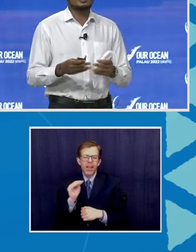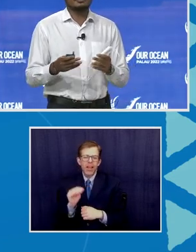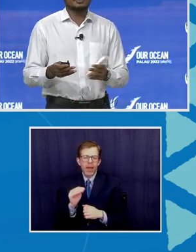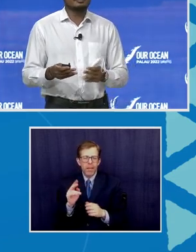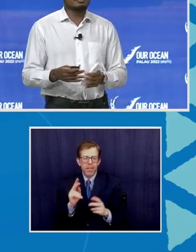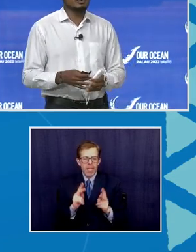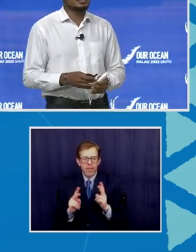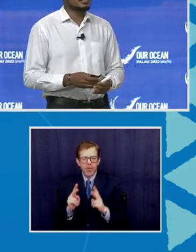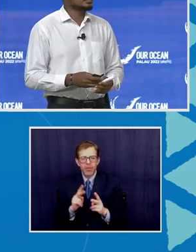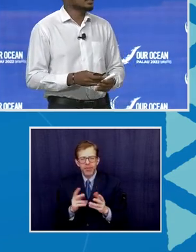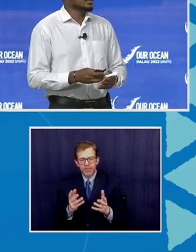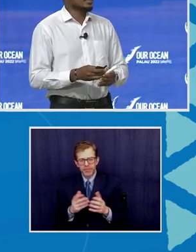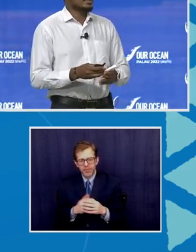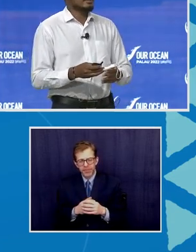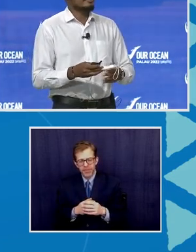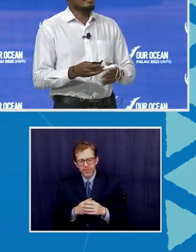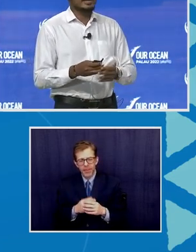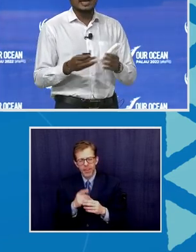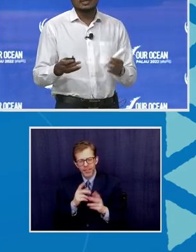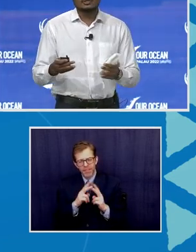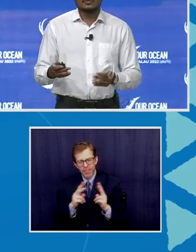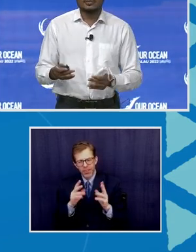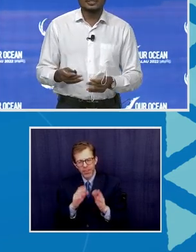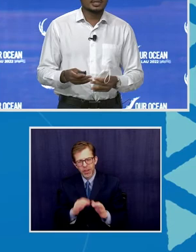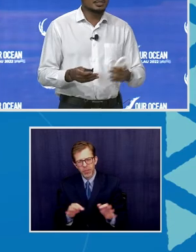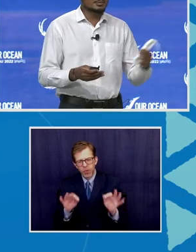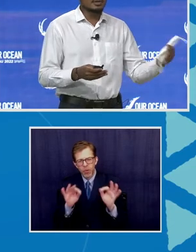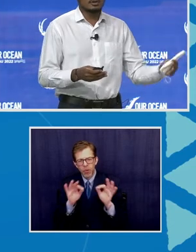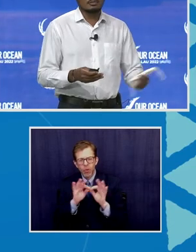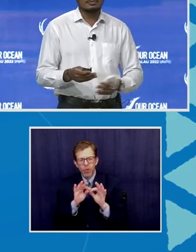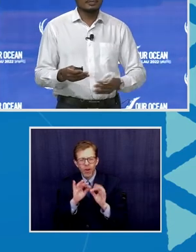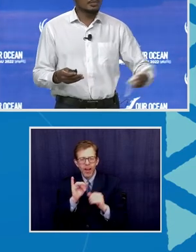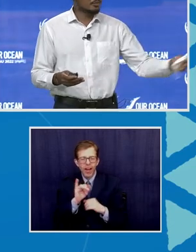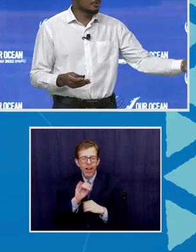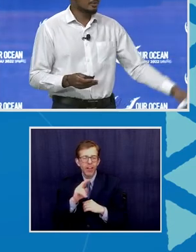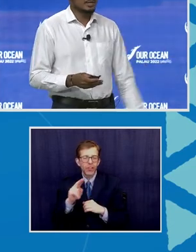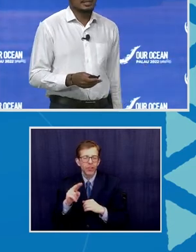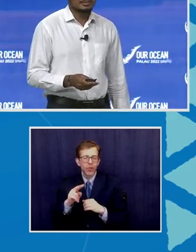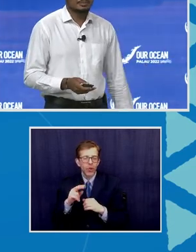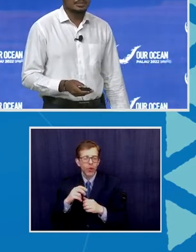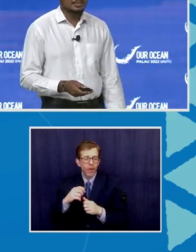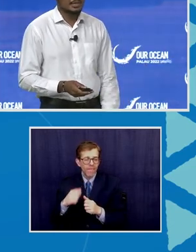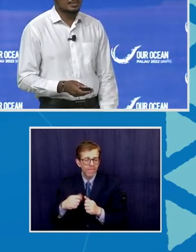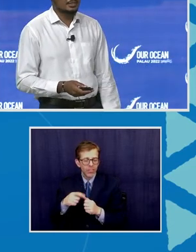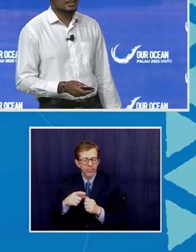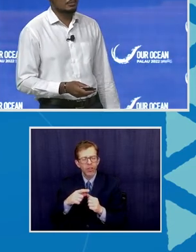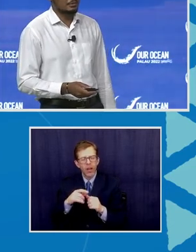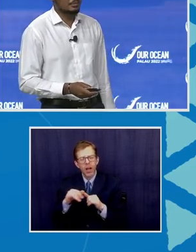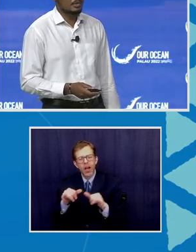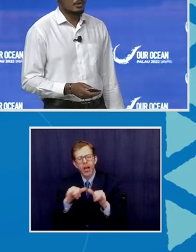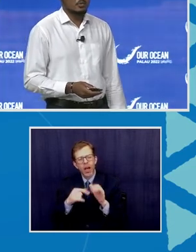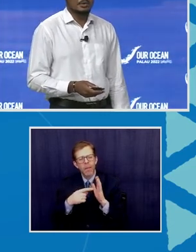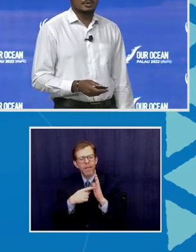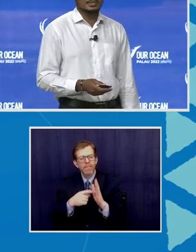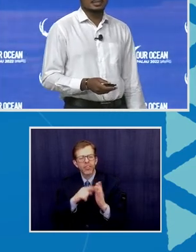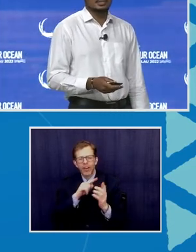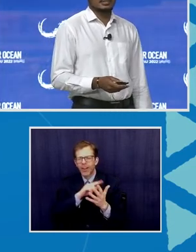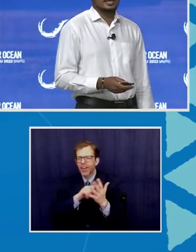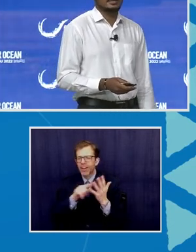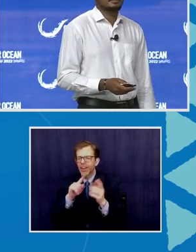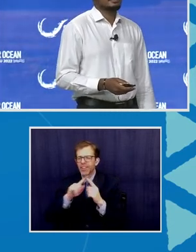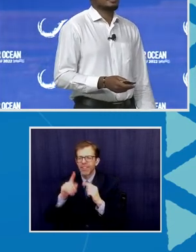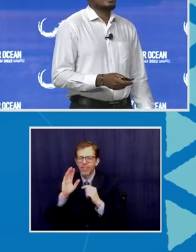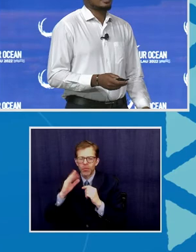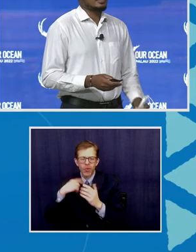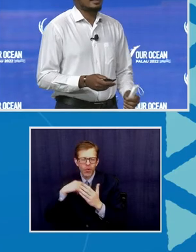it is very important that IUU fishing has been a common feature throughout the presentations that we're noticing